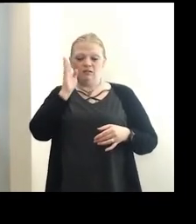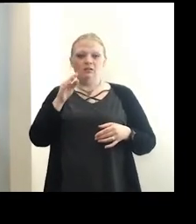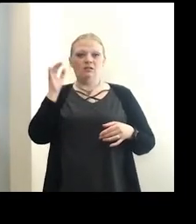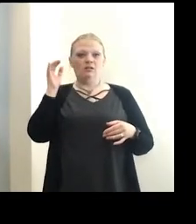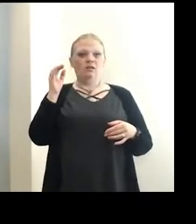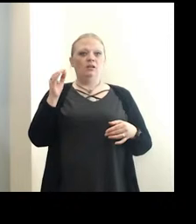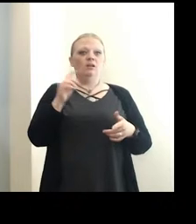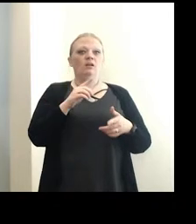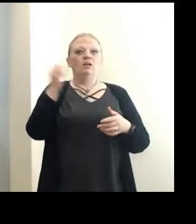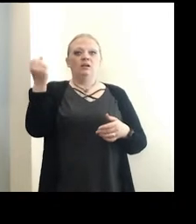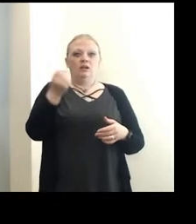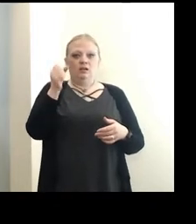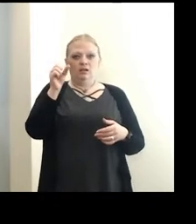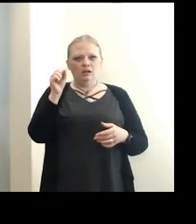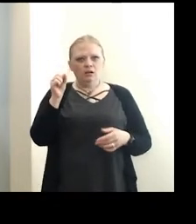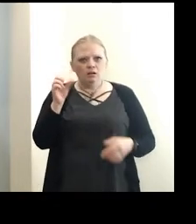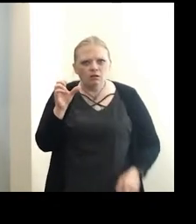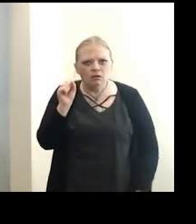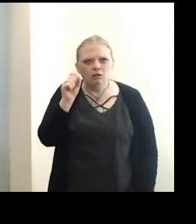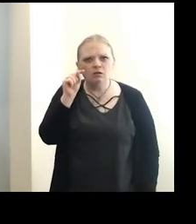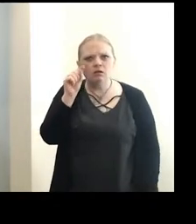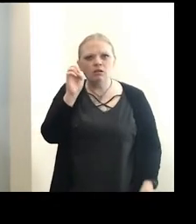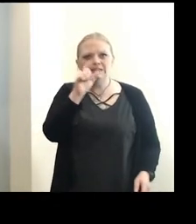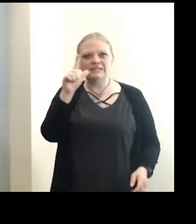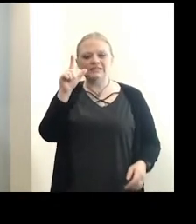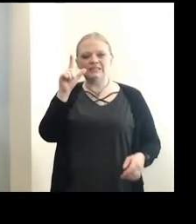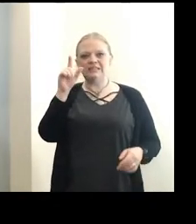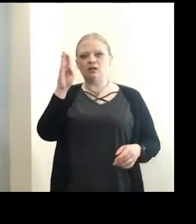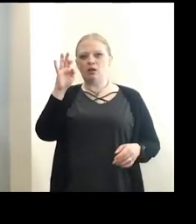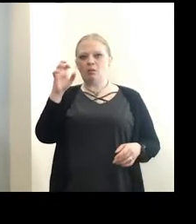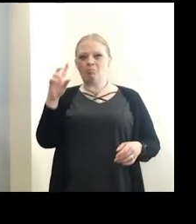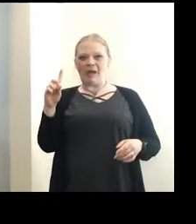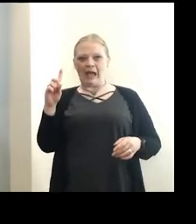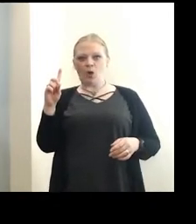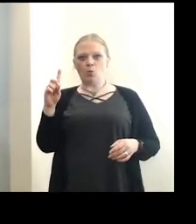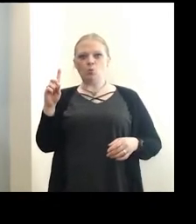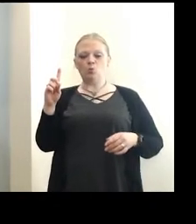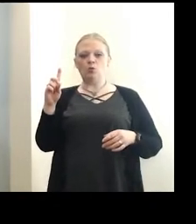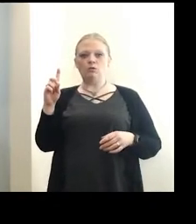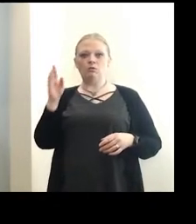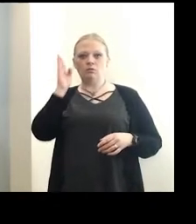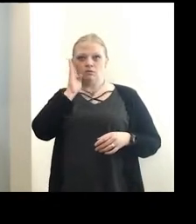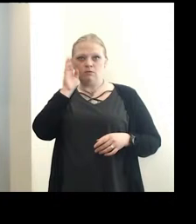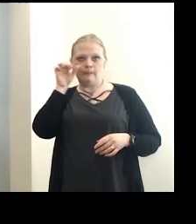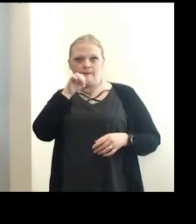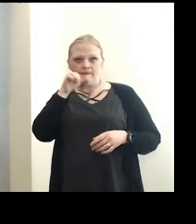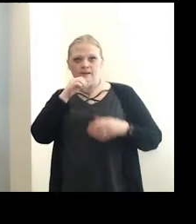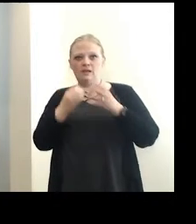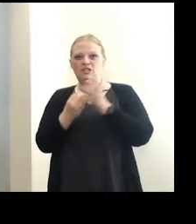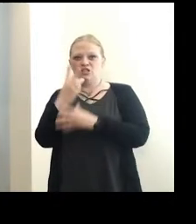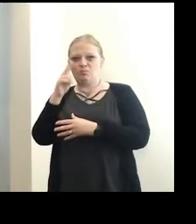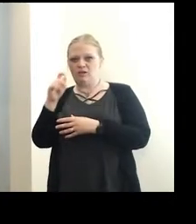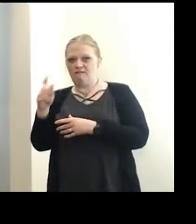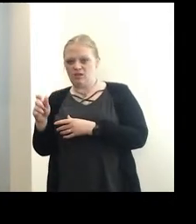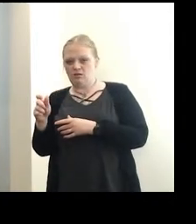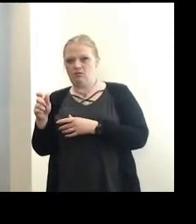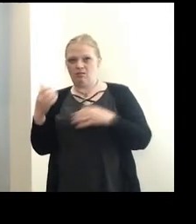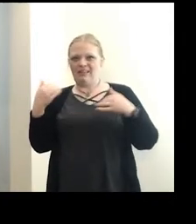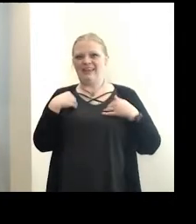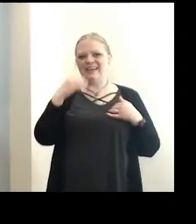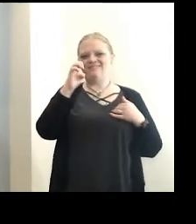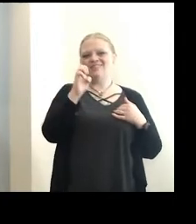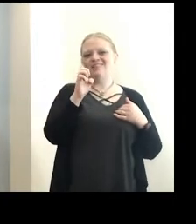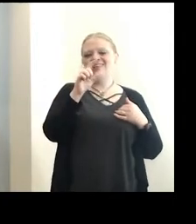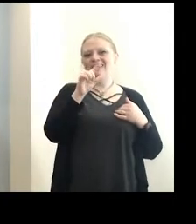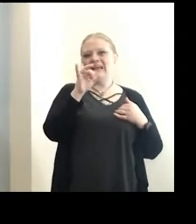on Saturday, we're at the Steel Brown Brewery Springville location. There's a Steel Bound in Ellicottville, I believe. There's, of course, this one